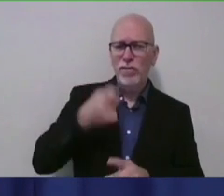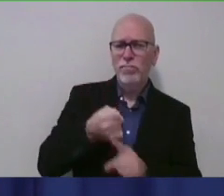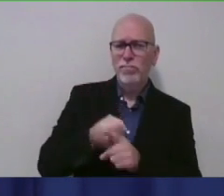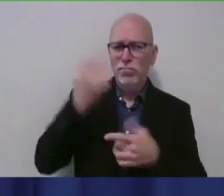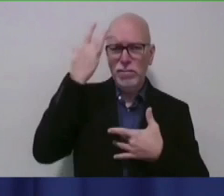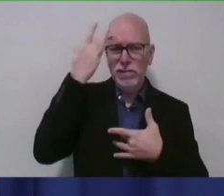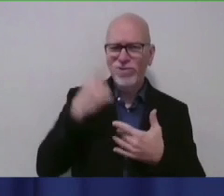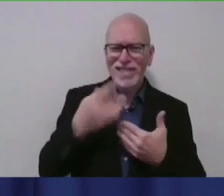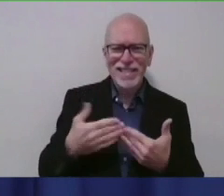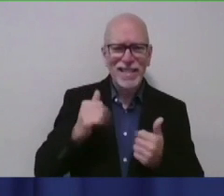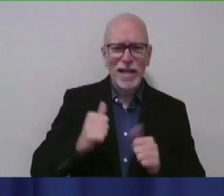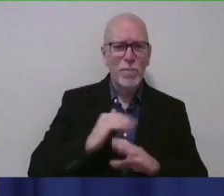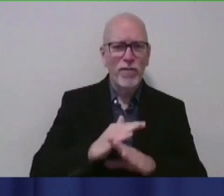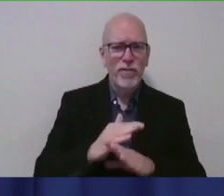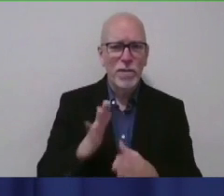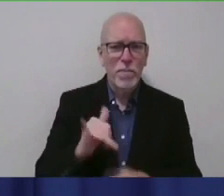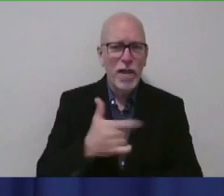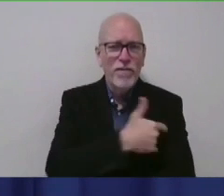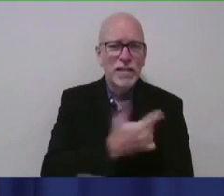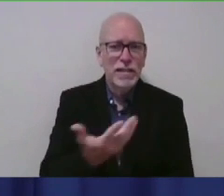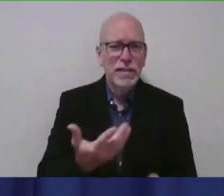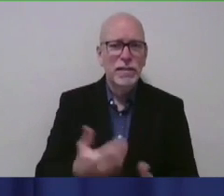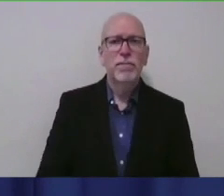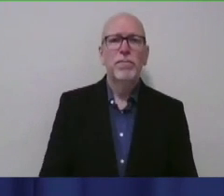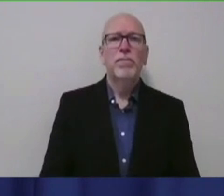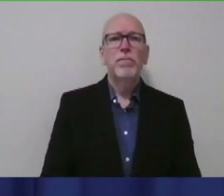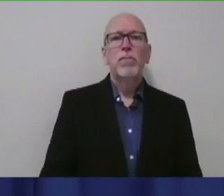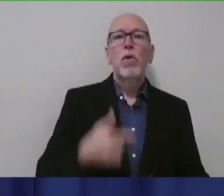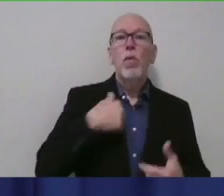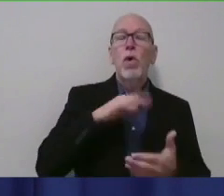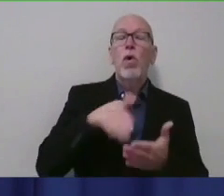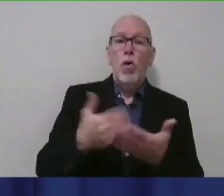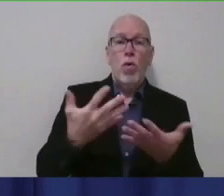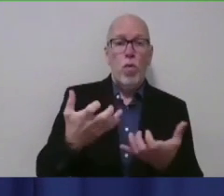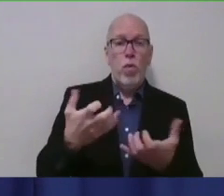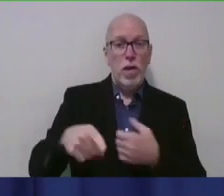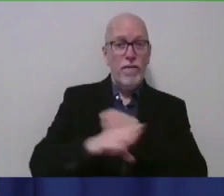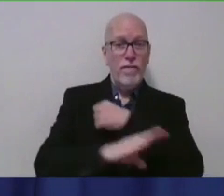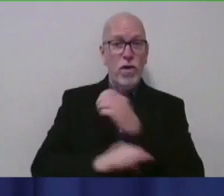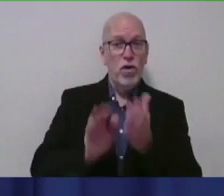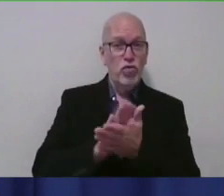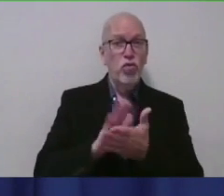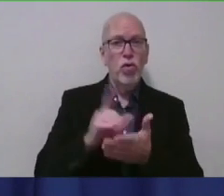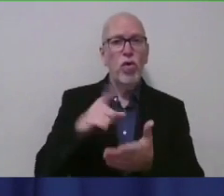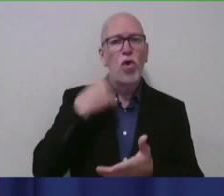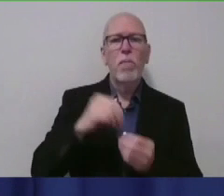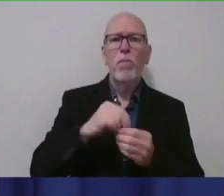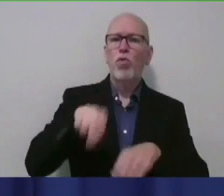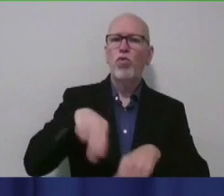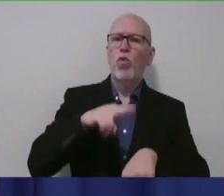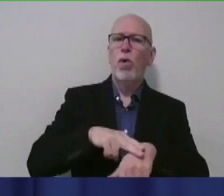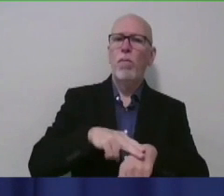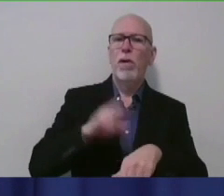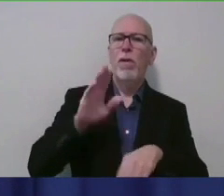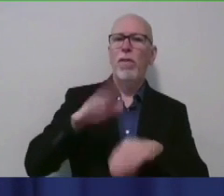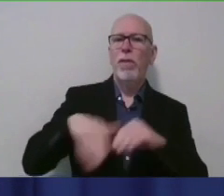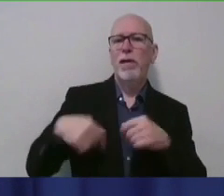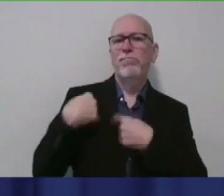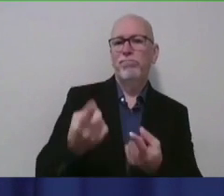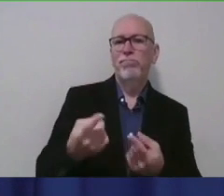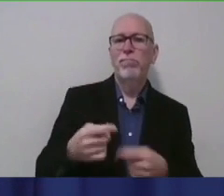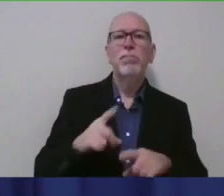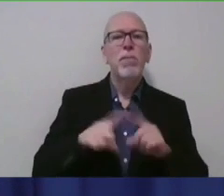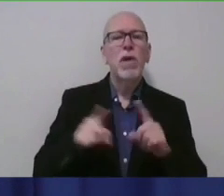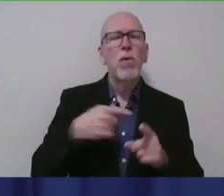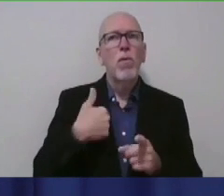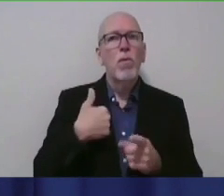prevented by a vaccine. We all want this next school year to look more normal than it has in the last 16 months, but we also want schools